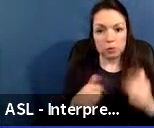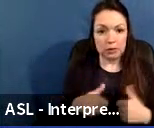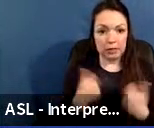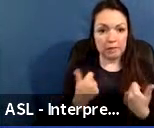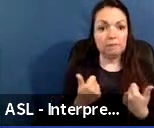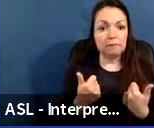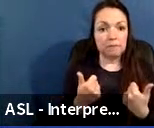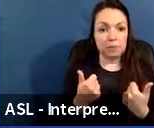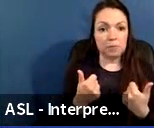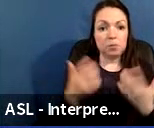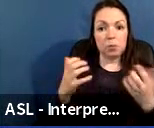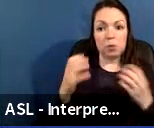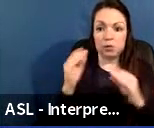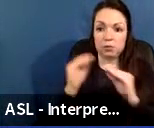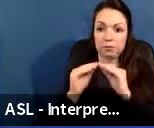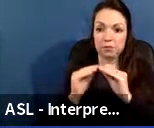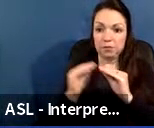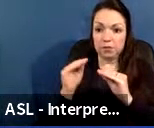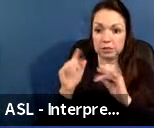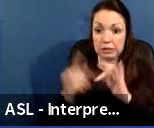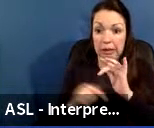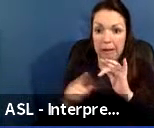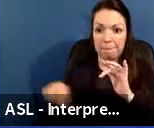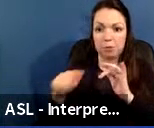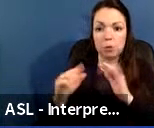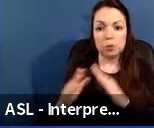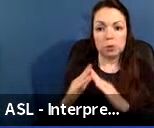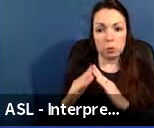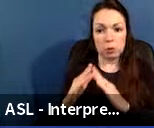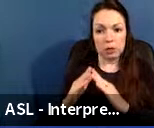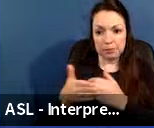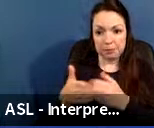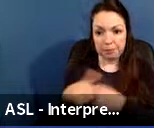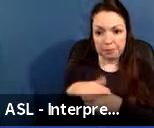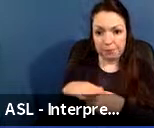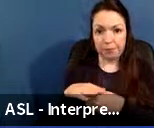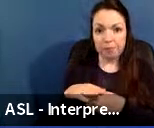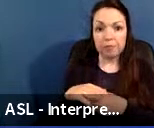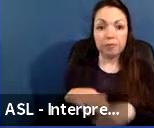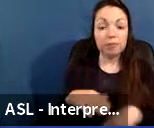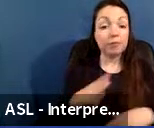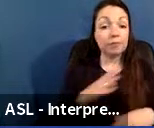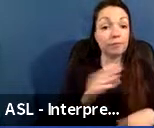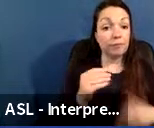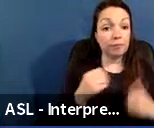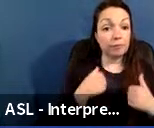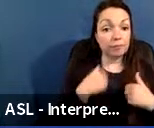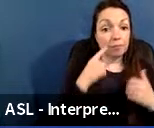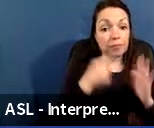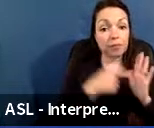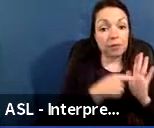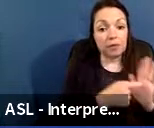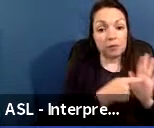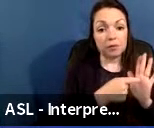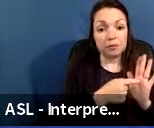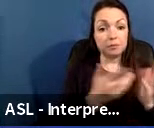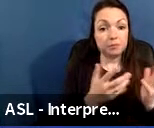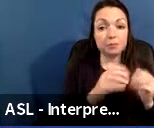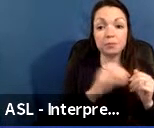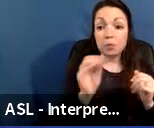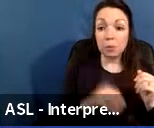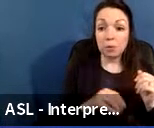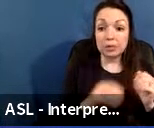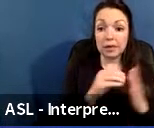We also have an indicator on whether what what what percent of students are